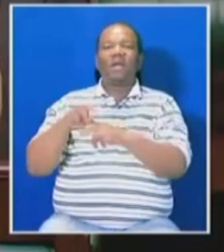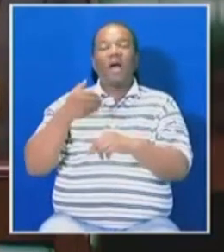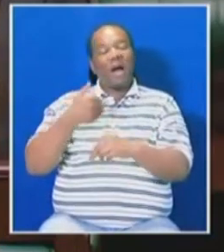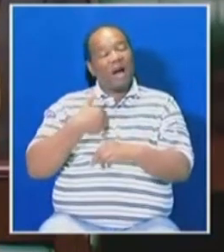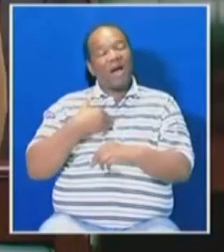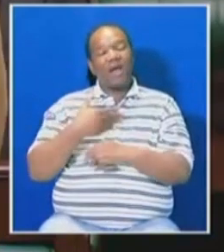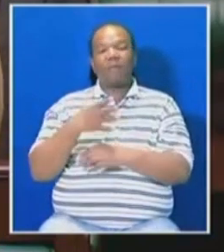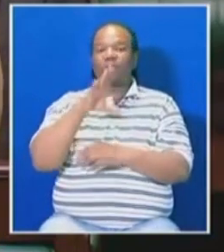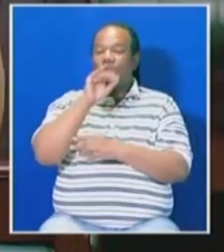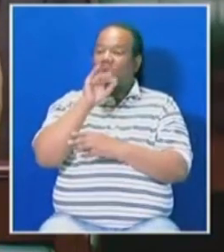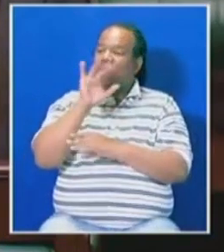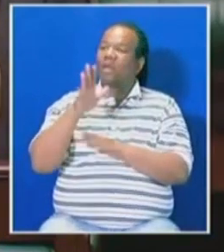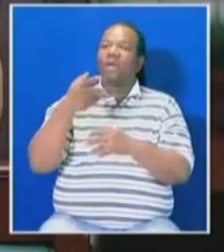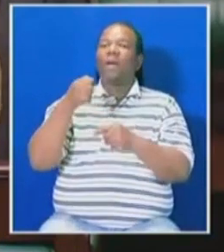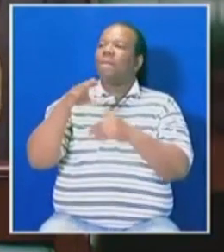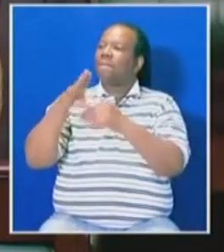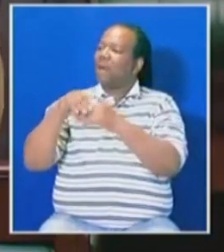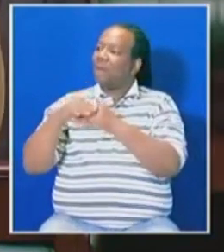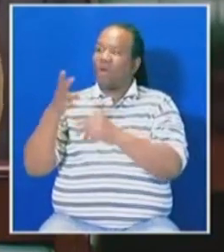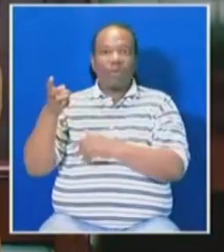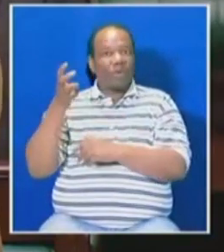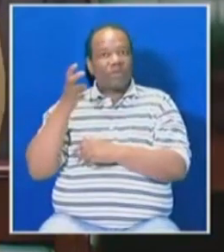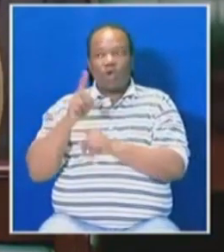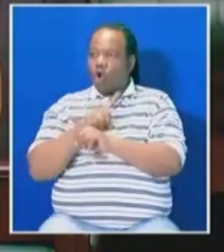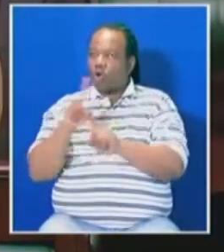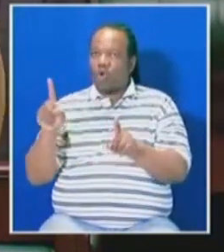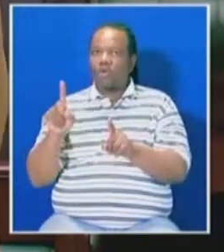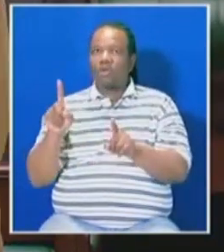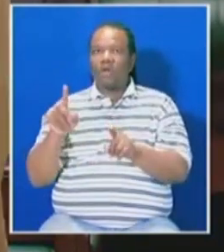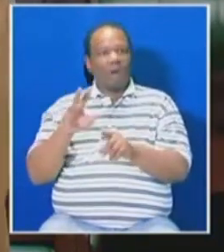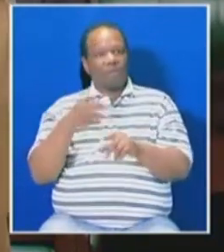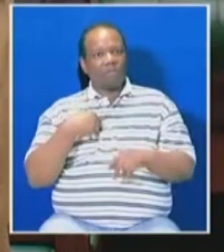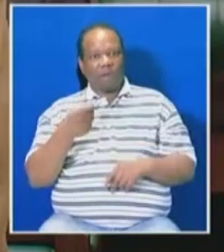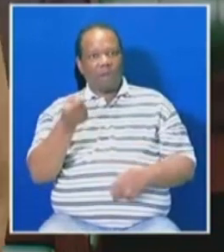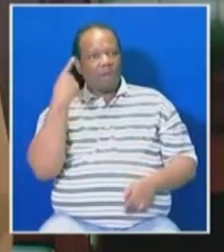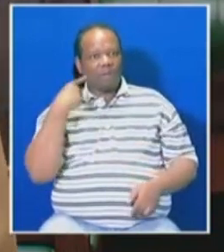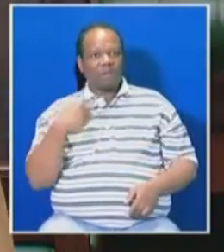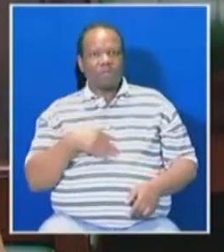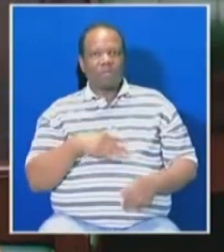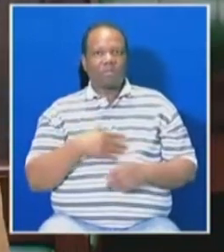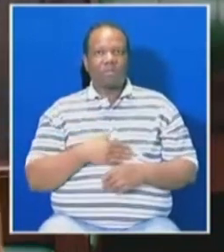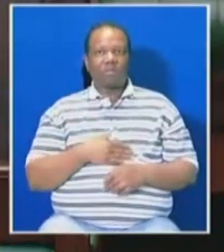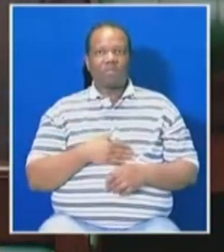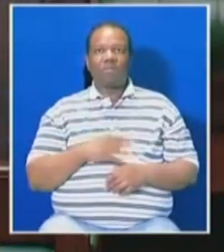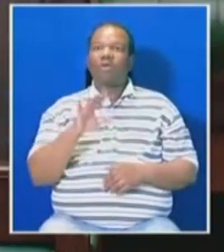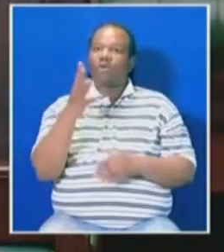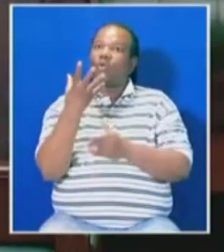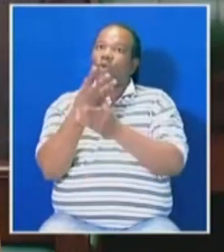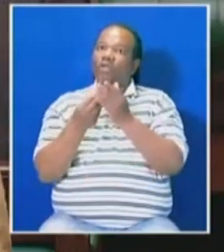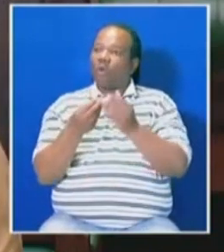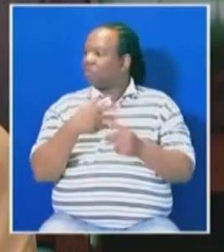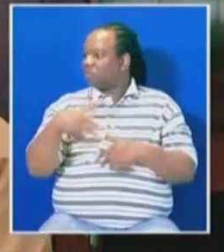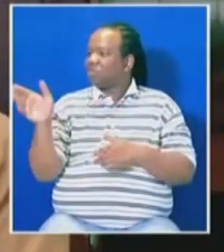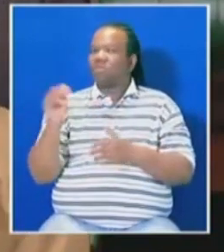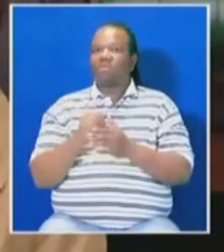Honorable Member, are you going to listen to me? I don't listen to you. Can you please, can you please withdraw from the house?